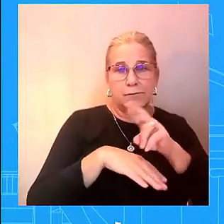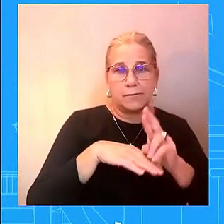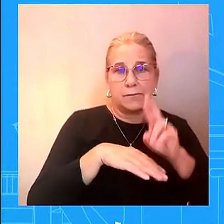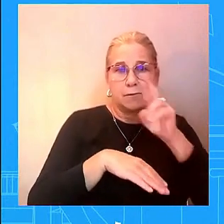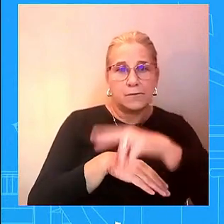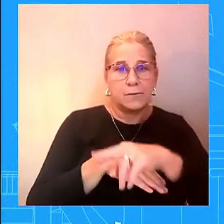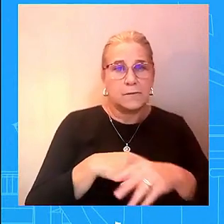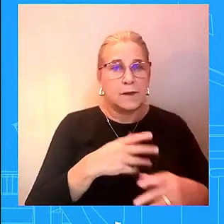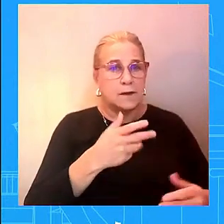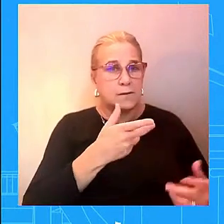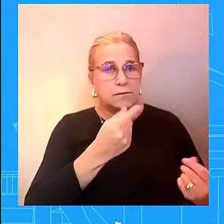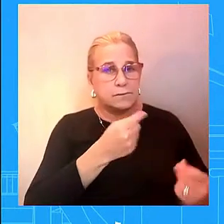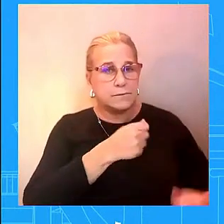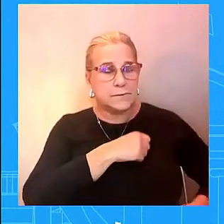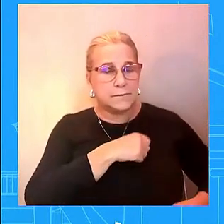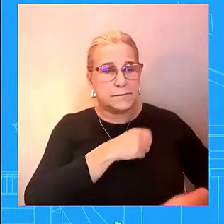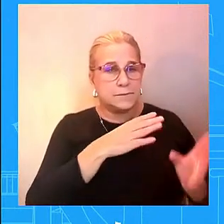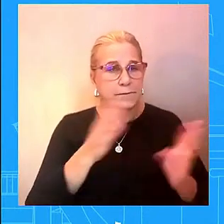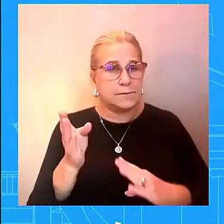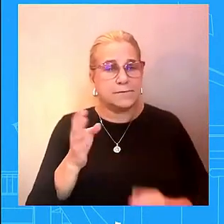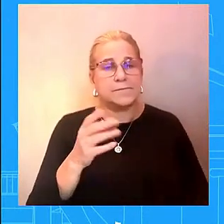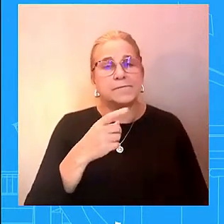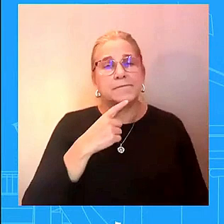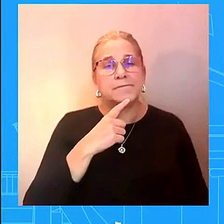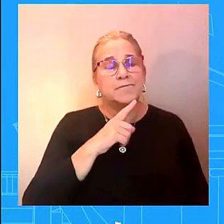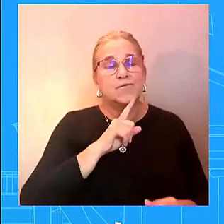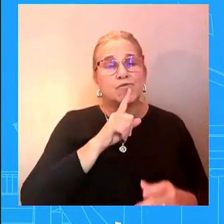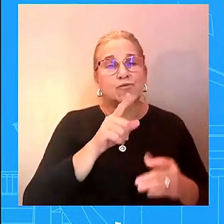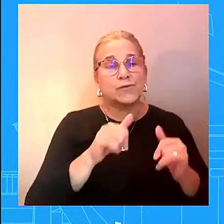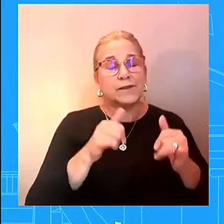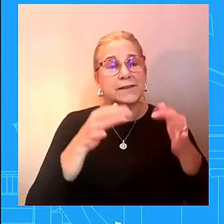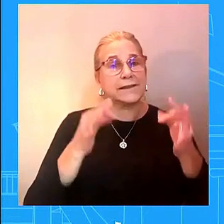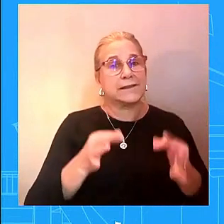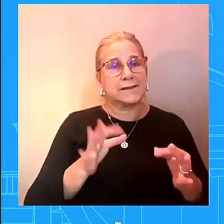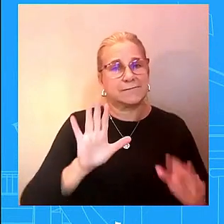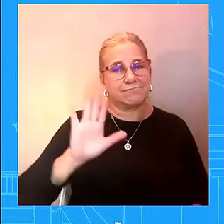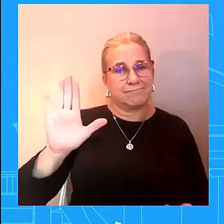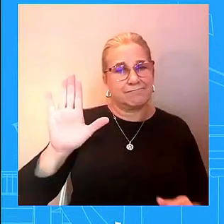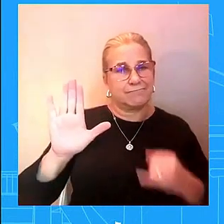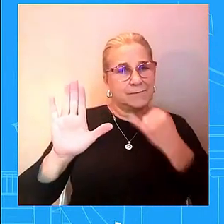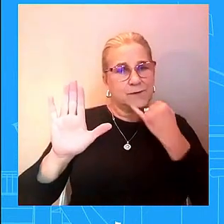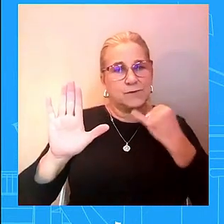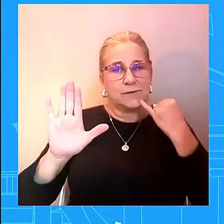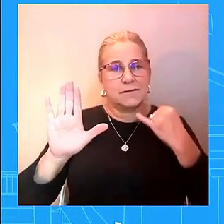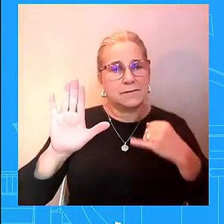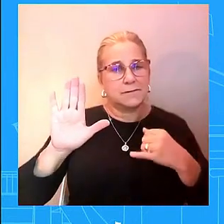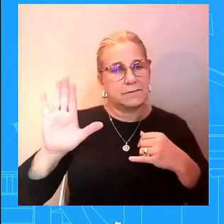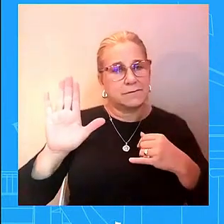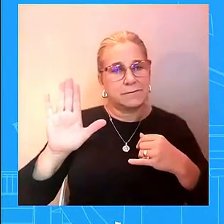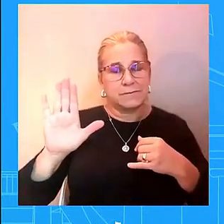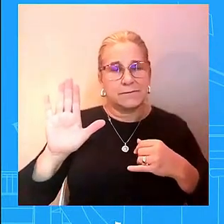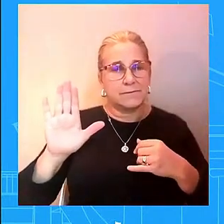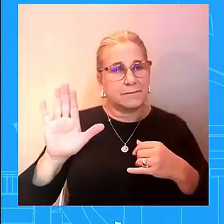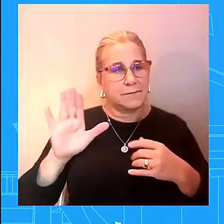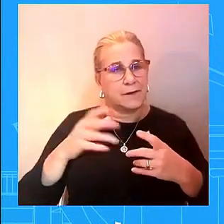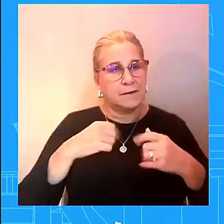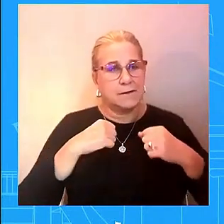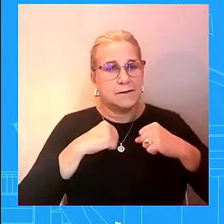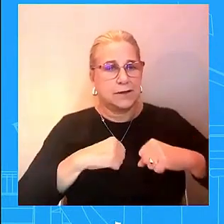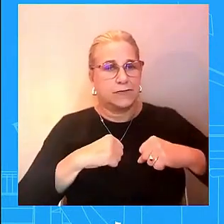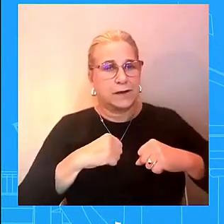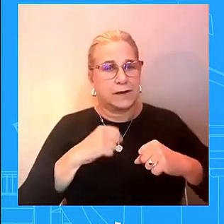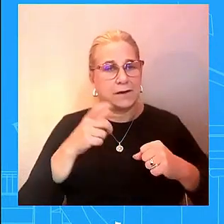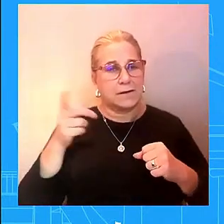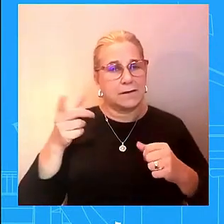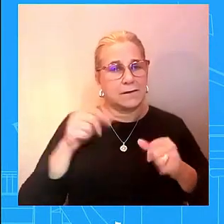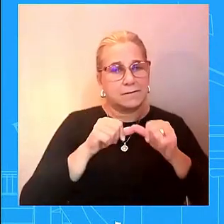uh we've been very clear in our commitment uh and our commitment to israel's security that is continues to be ironclad uh but that is something for